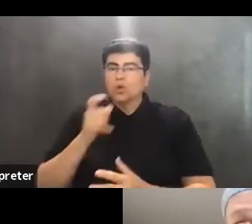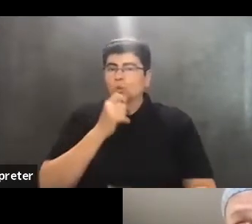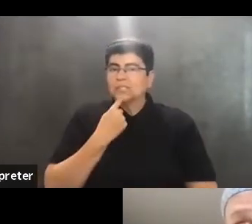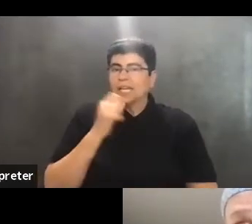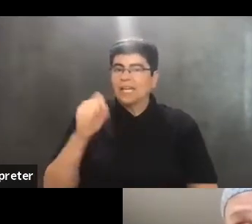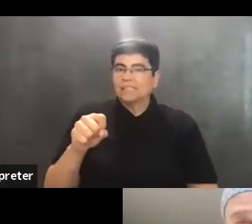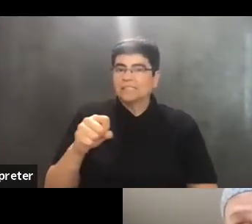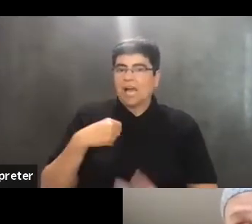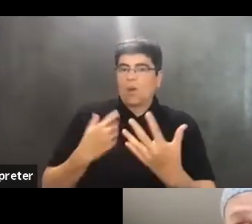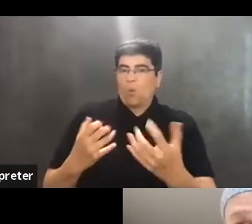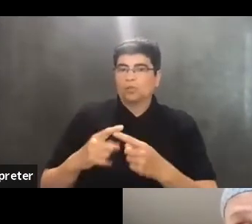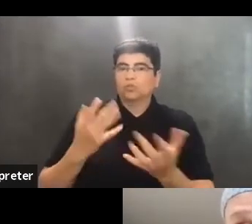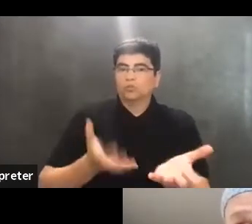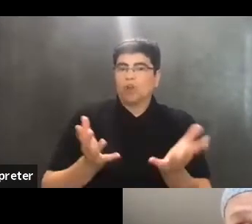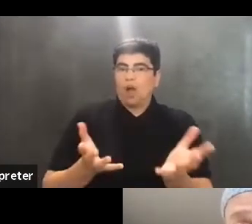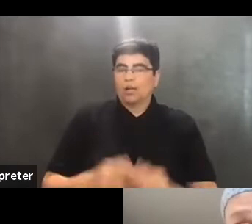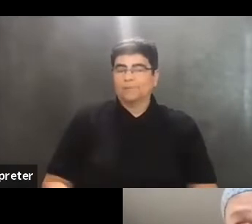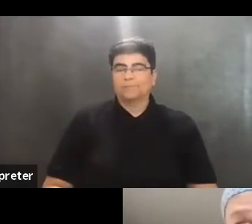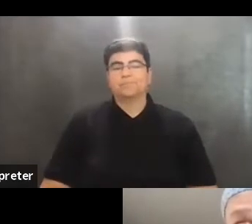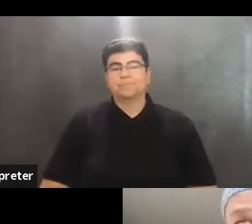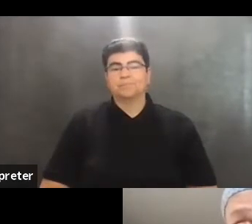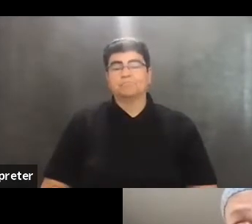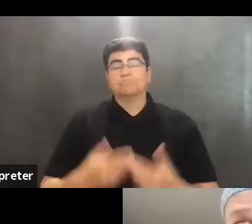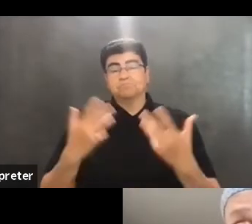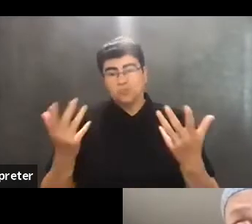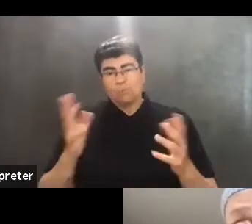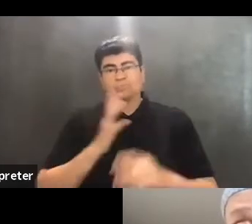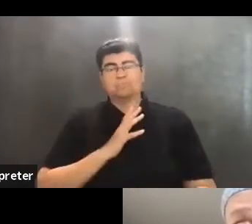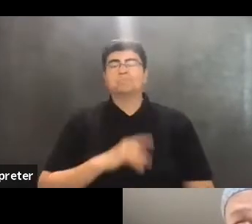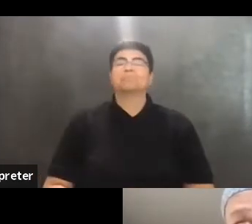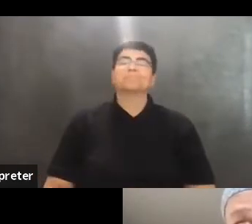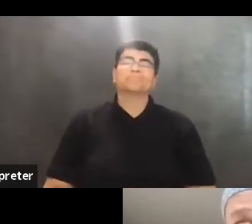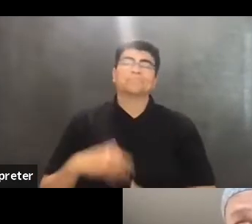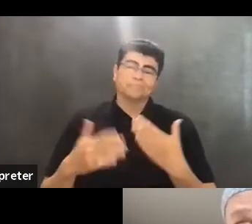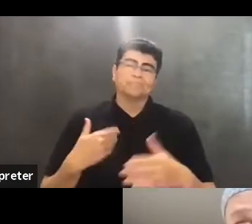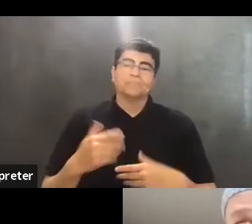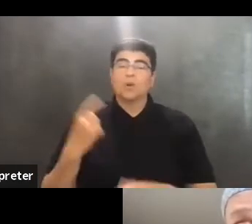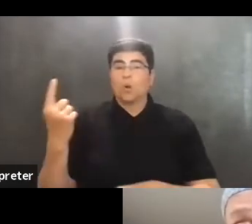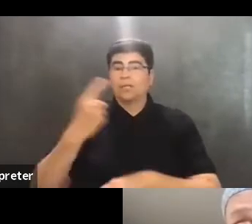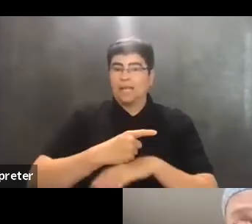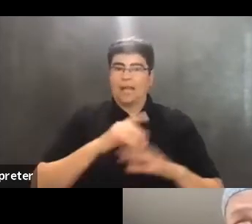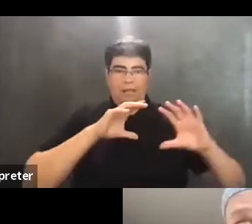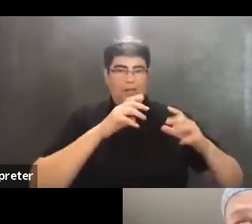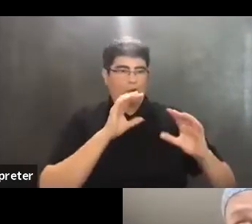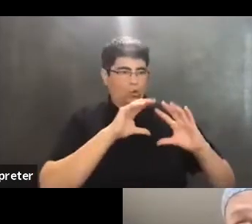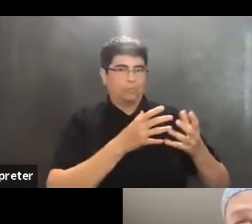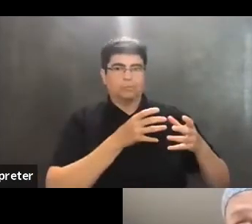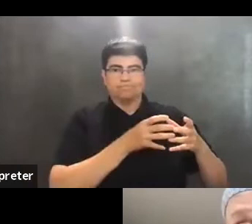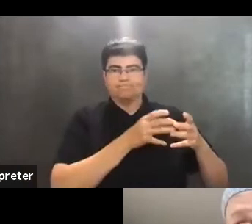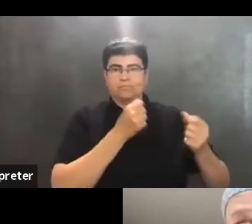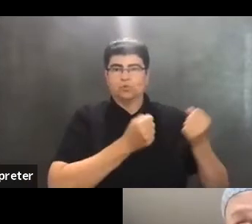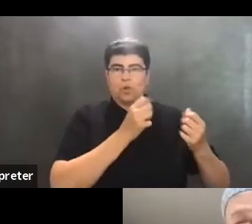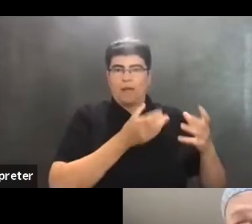I want to talk to you. So, one day, a group of us drove to Pelican Bay State